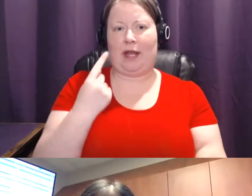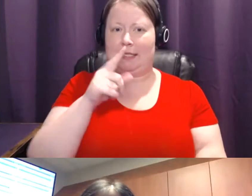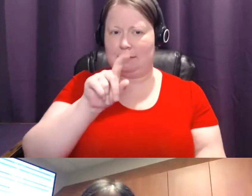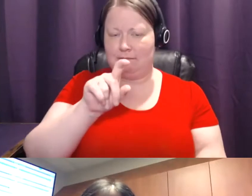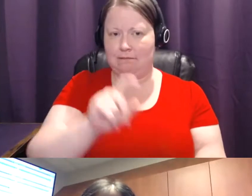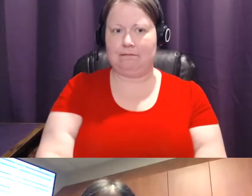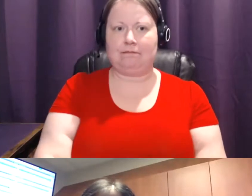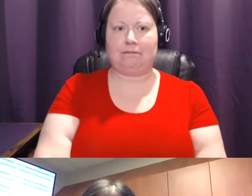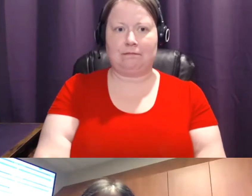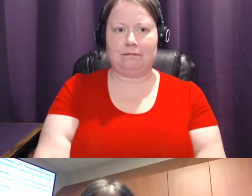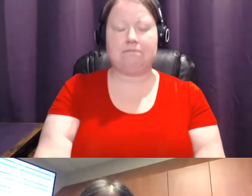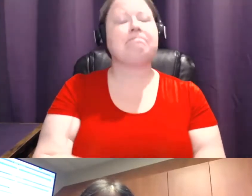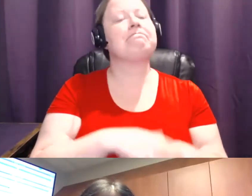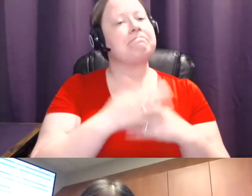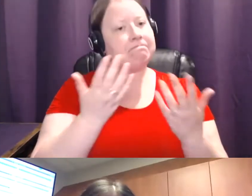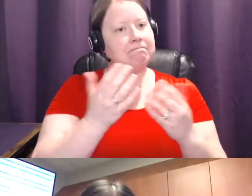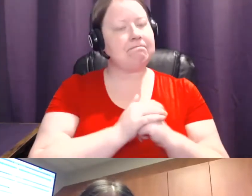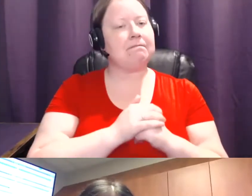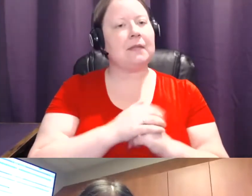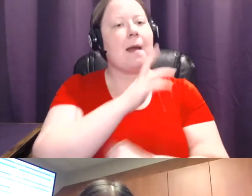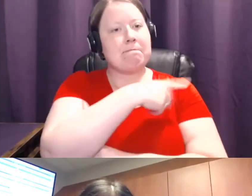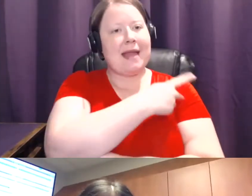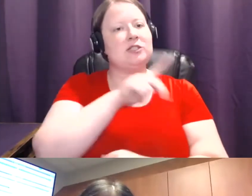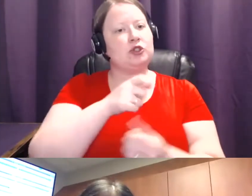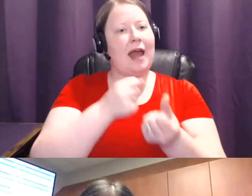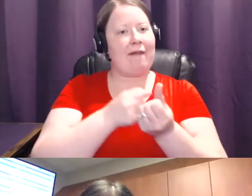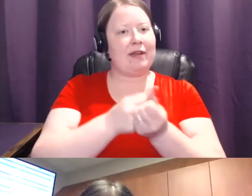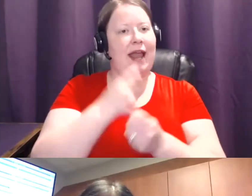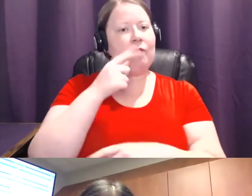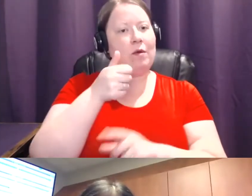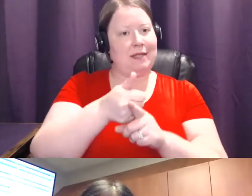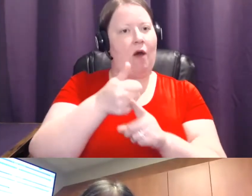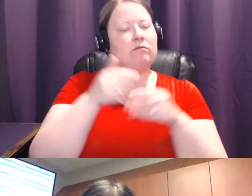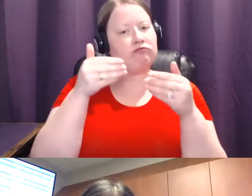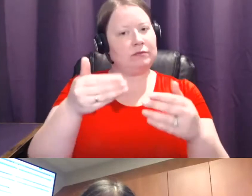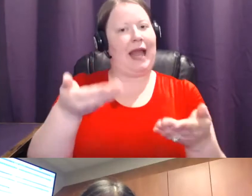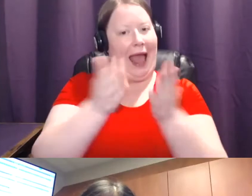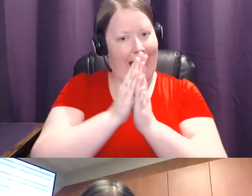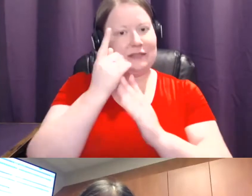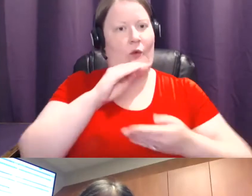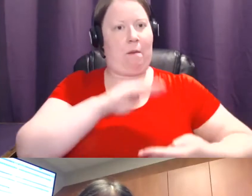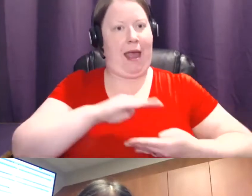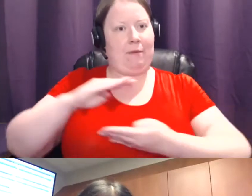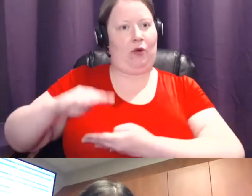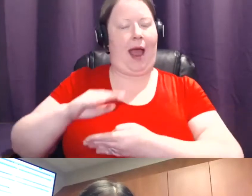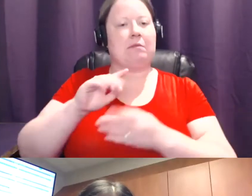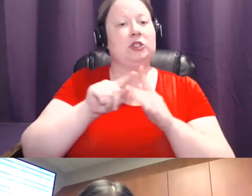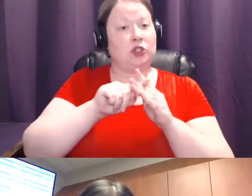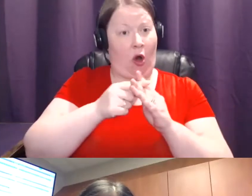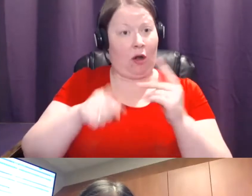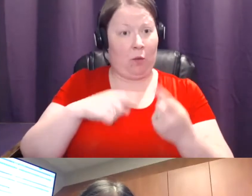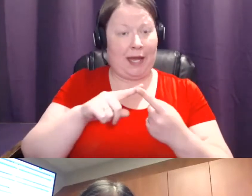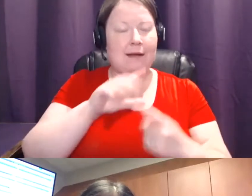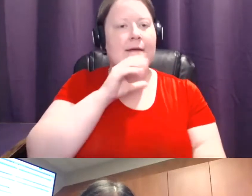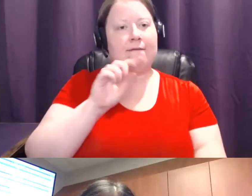So patients should advocate for themselves and ask for a mammogram beginning at age 40. There is good evidence that